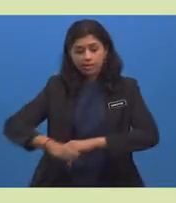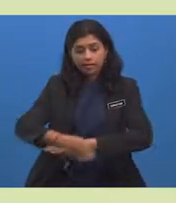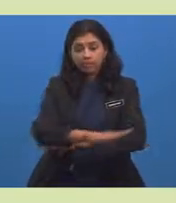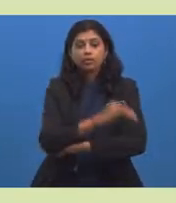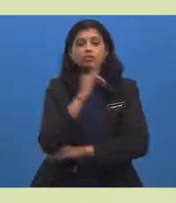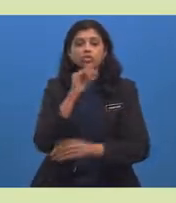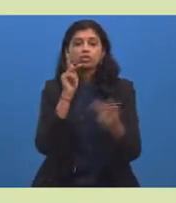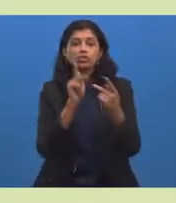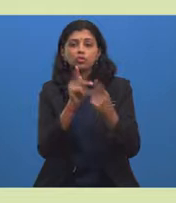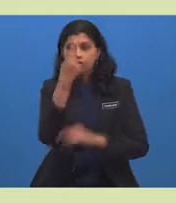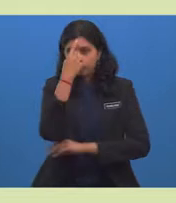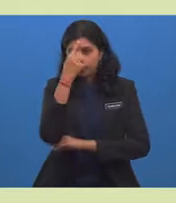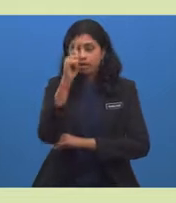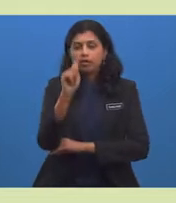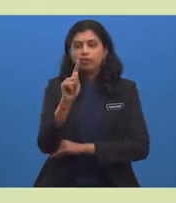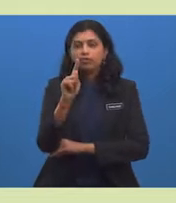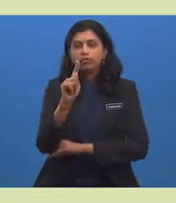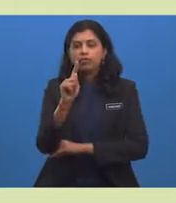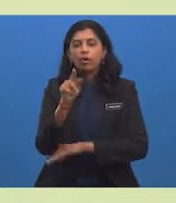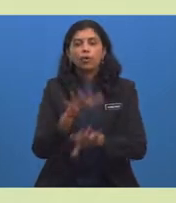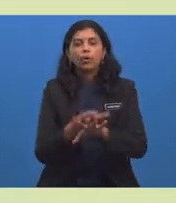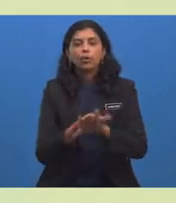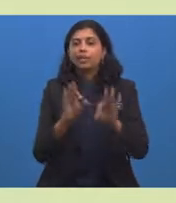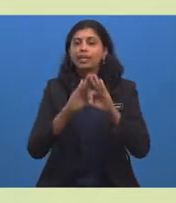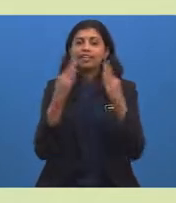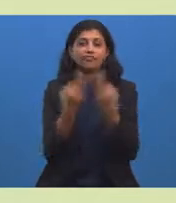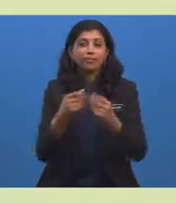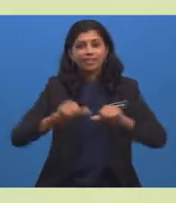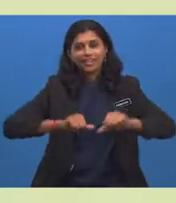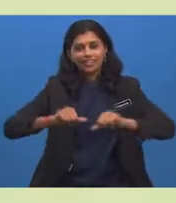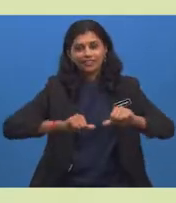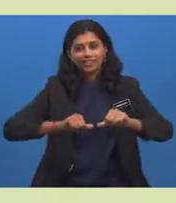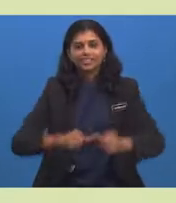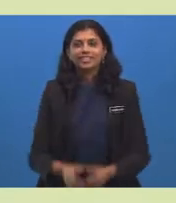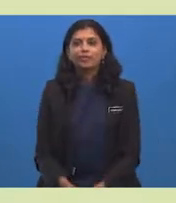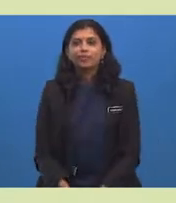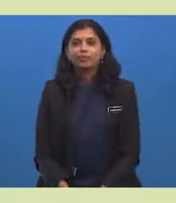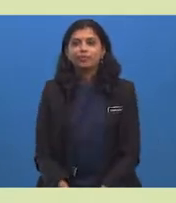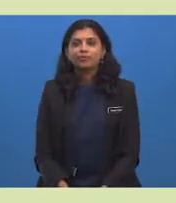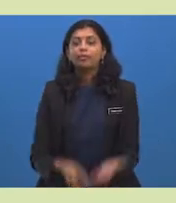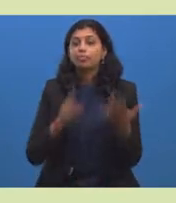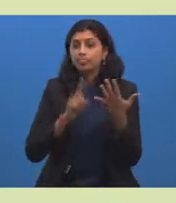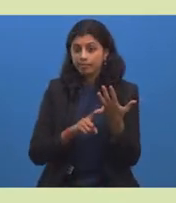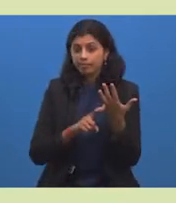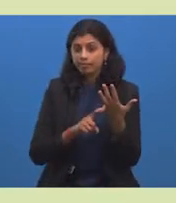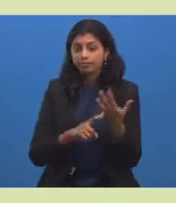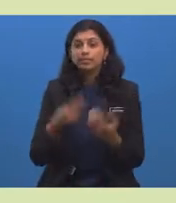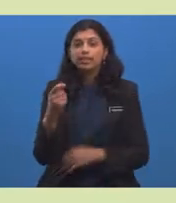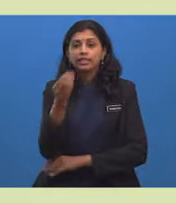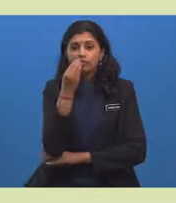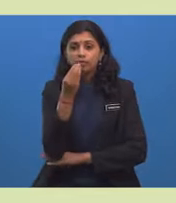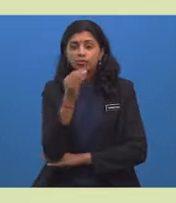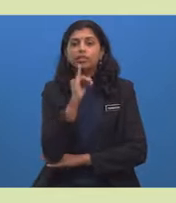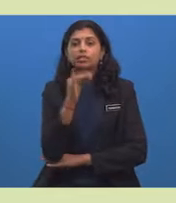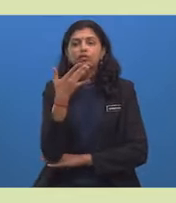suitable for many family activities. 5. The food is